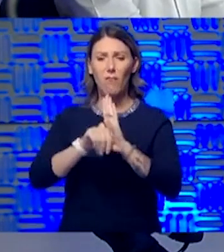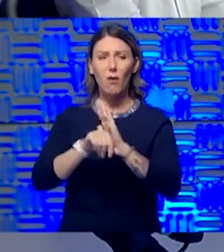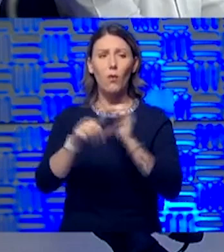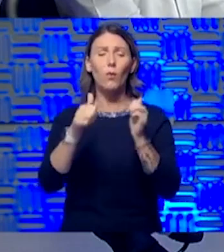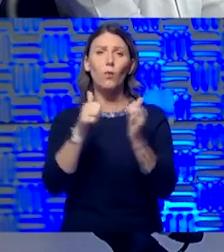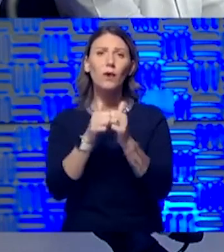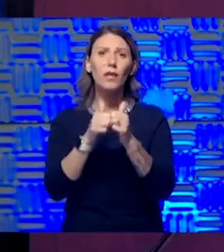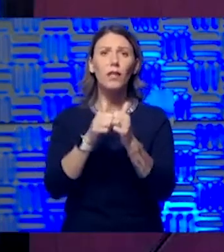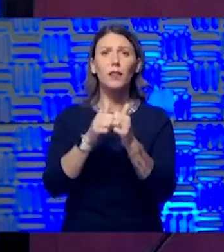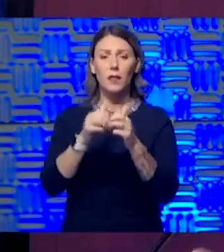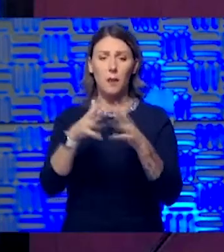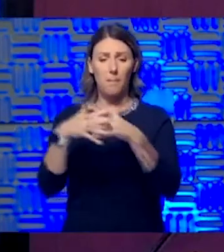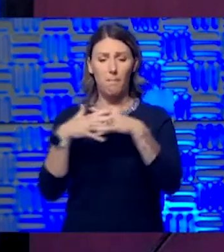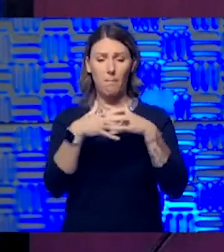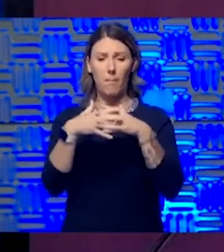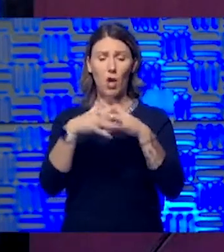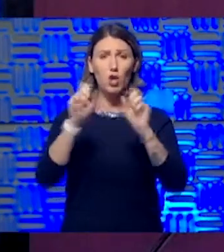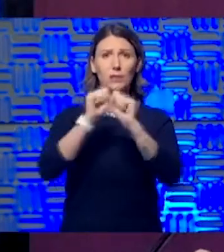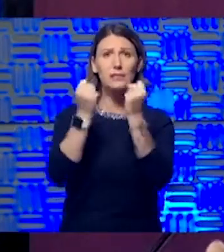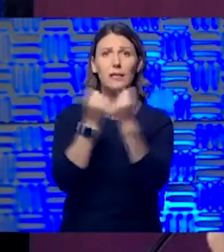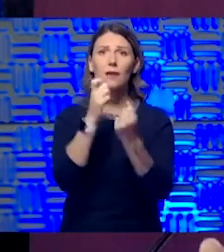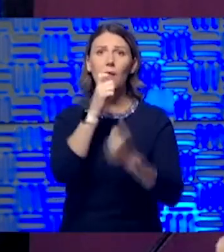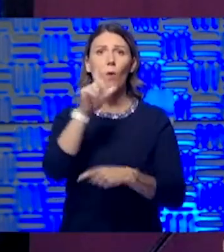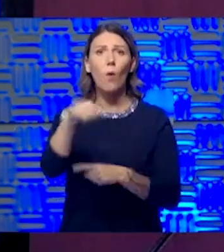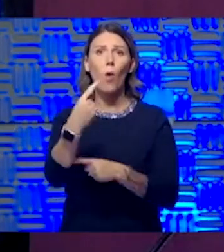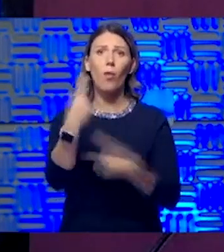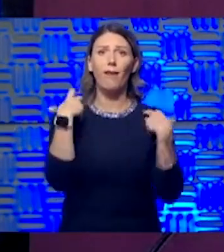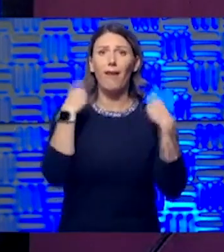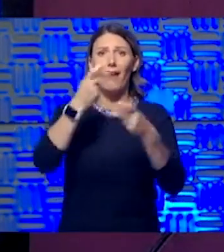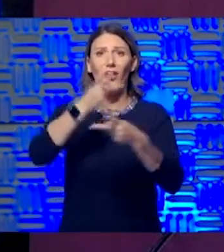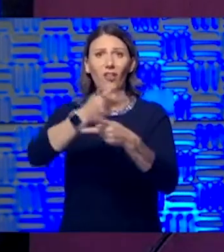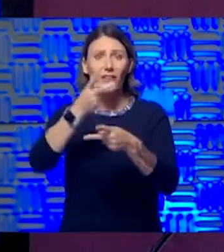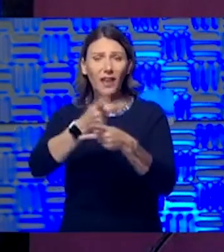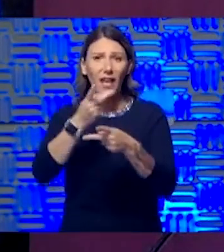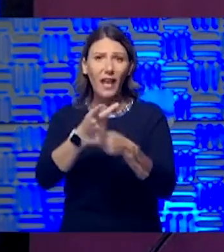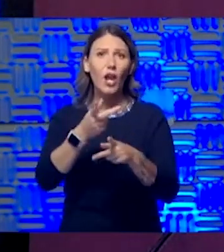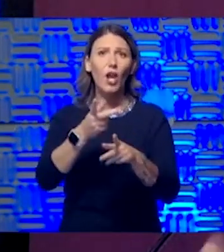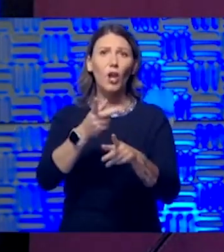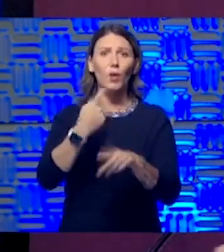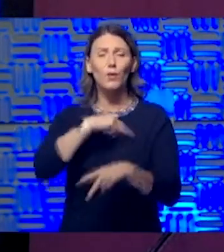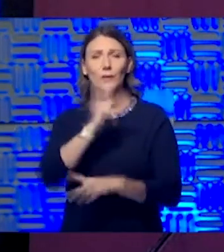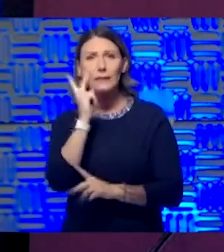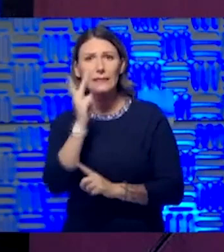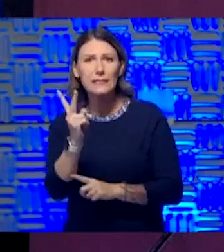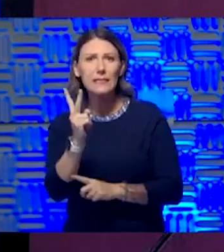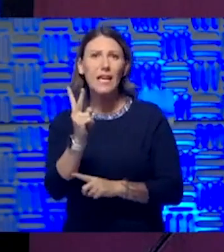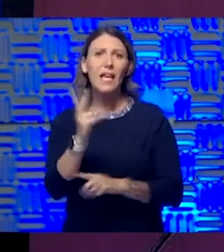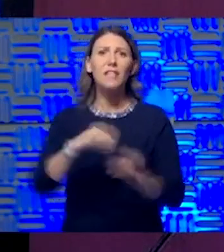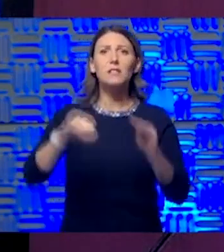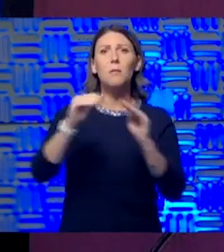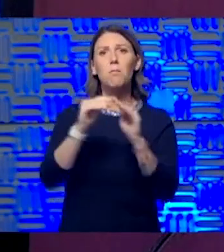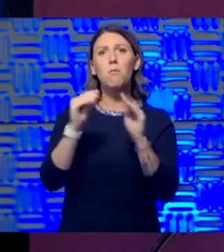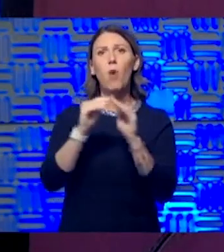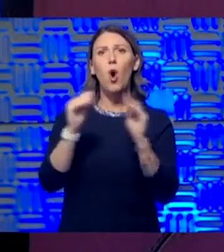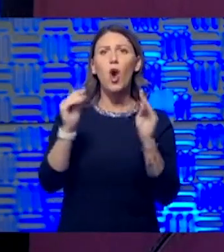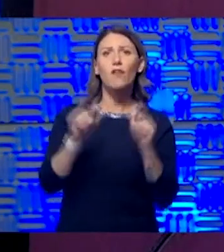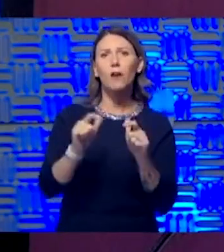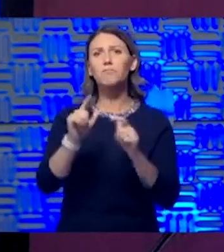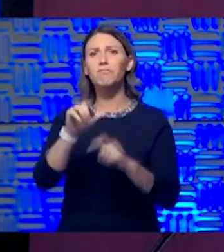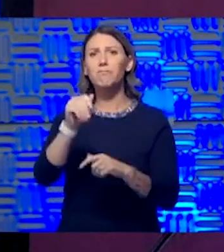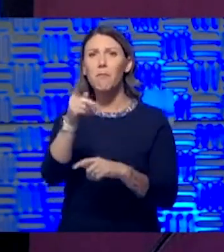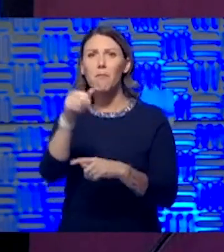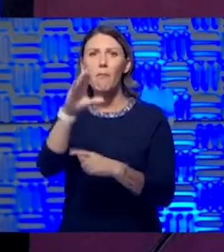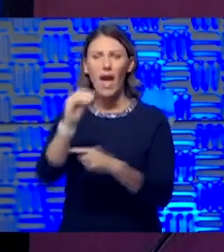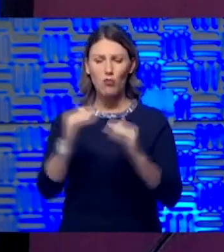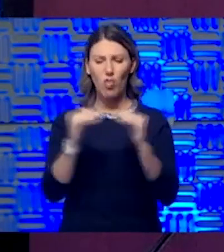just in health care. Health care, to some extent, represents a microcosm of some of the things we see kind of on a macro level. And I think it had